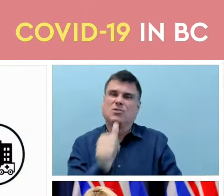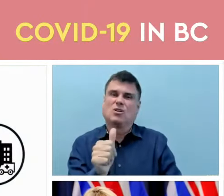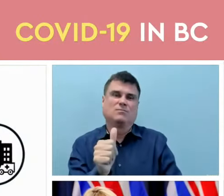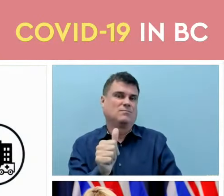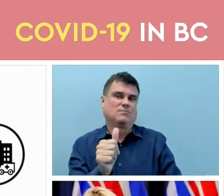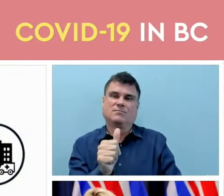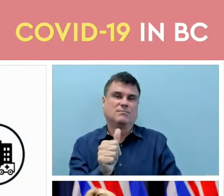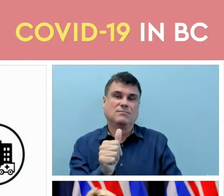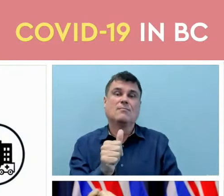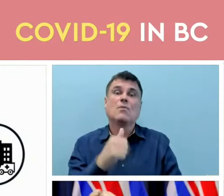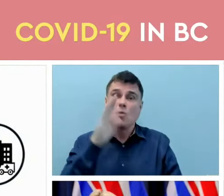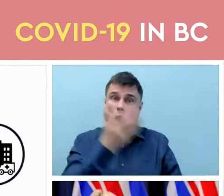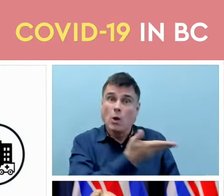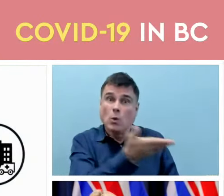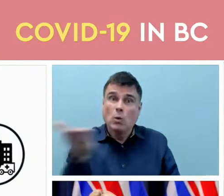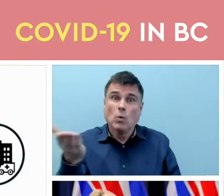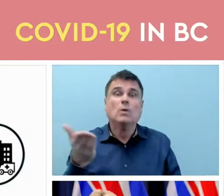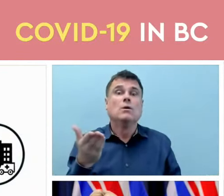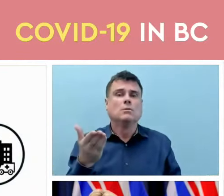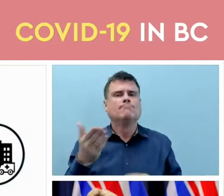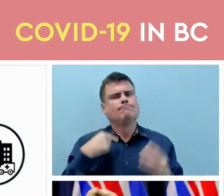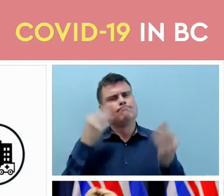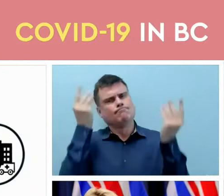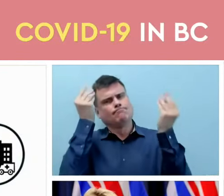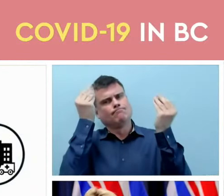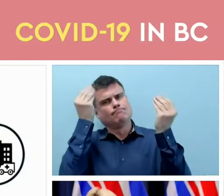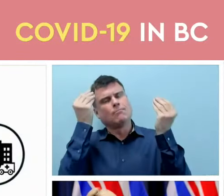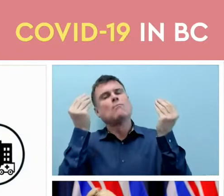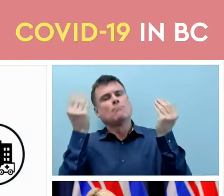that our thoughts and our prayers are with you as well.